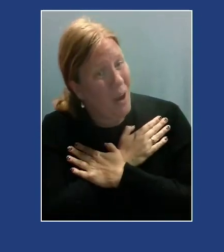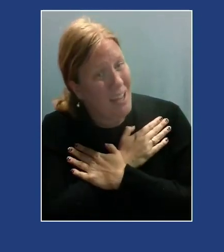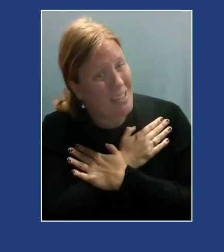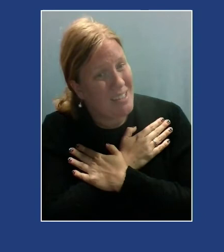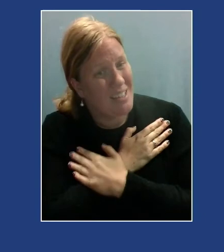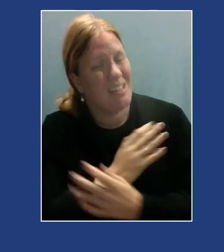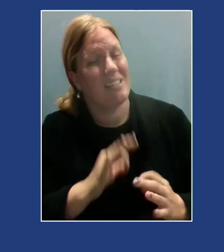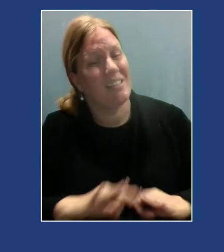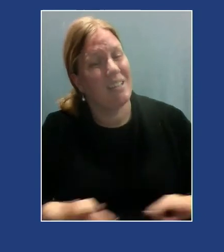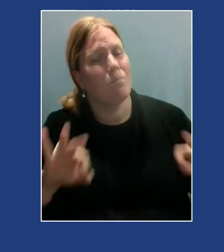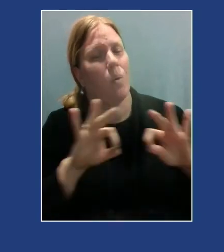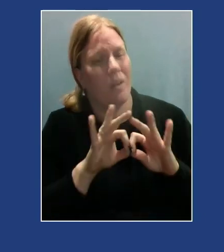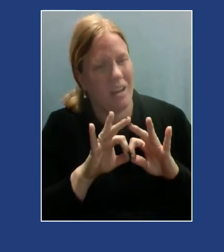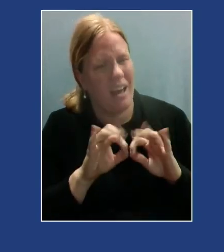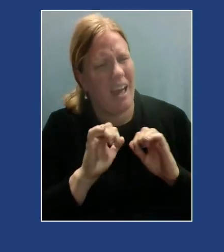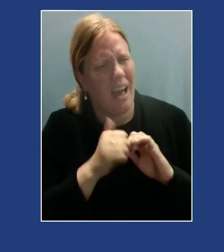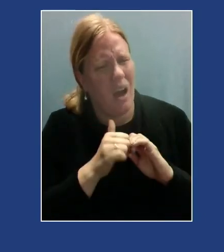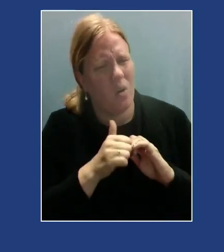step back?